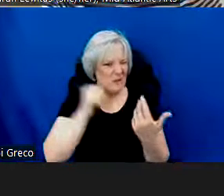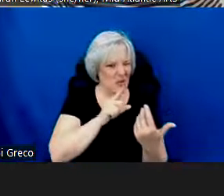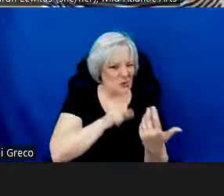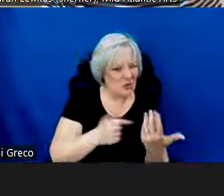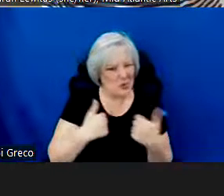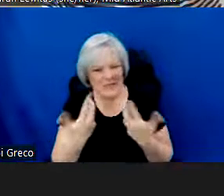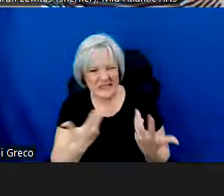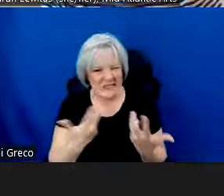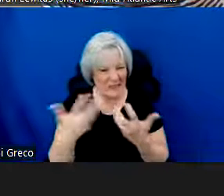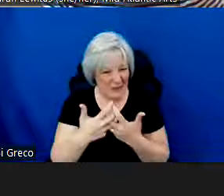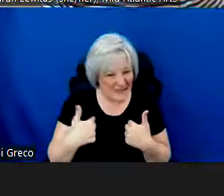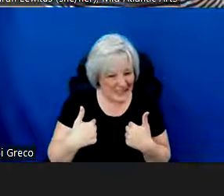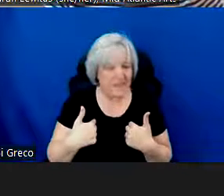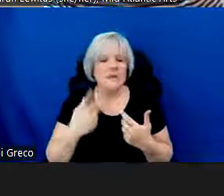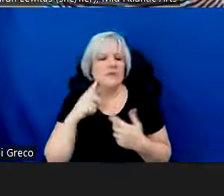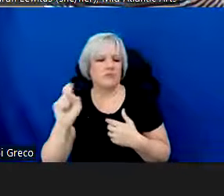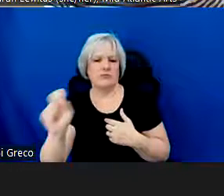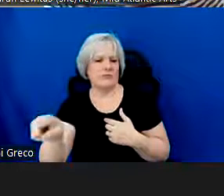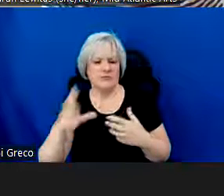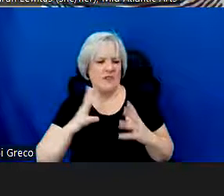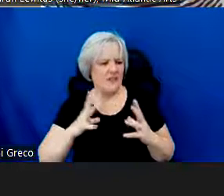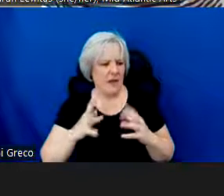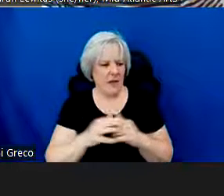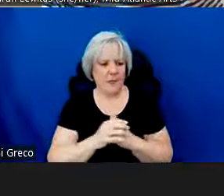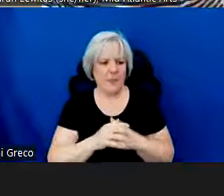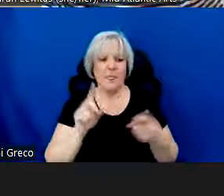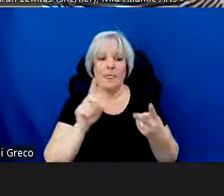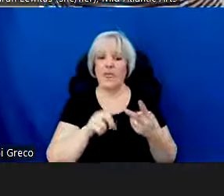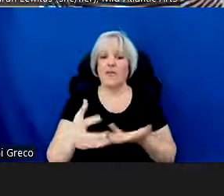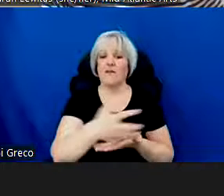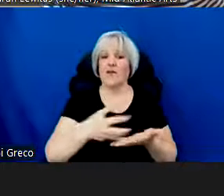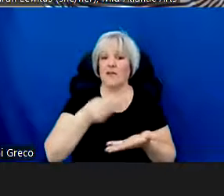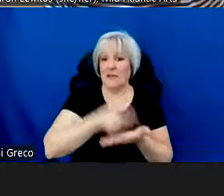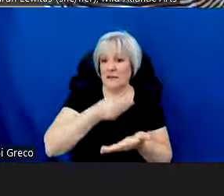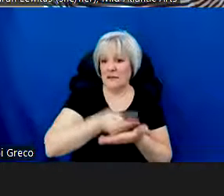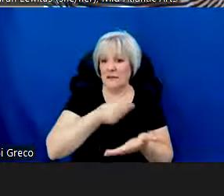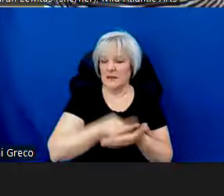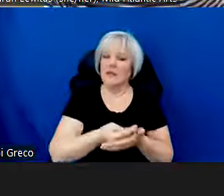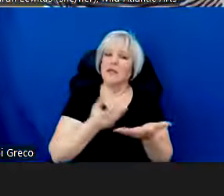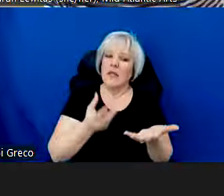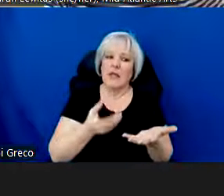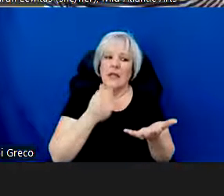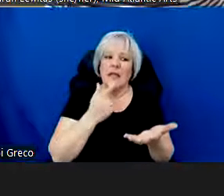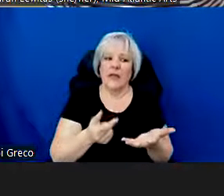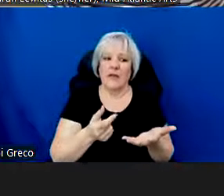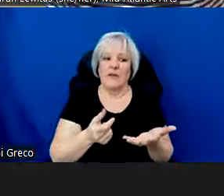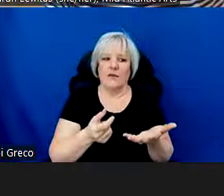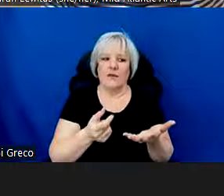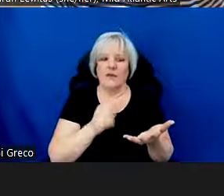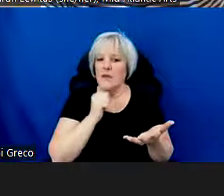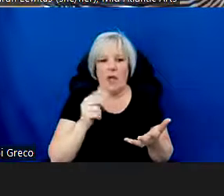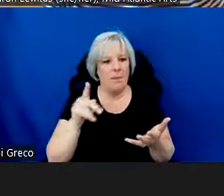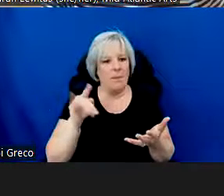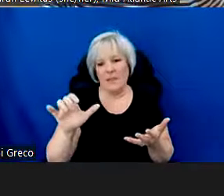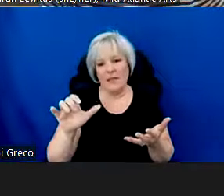this applies to you. Also, fundraising events and performances primarily serving a non-public audience are not